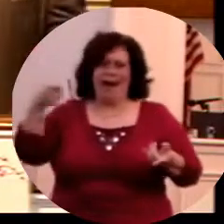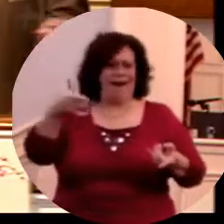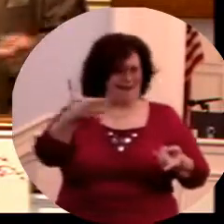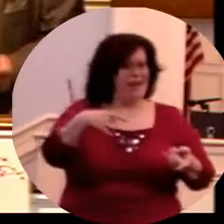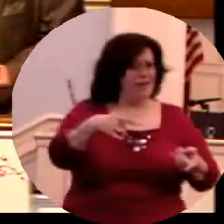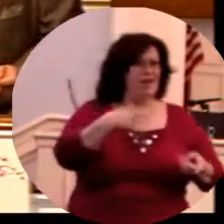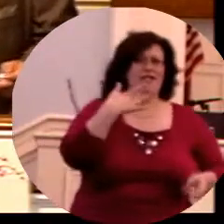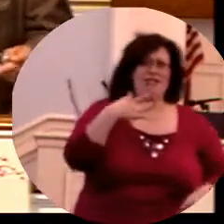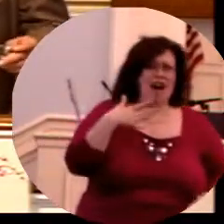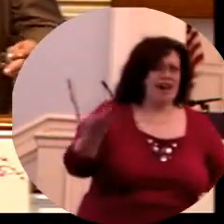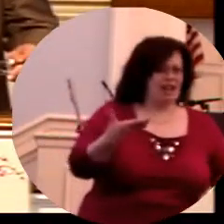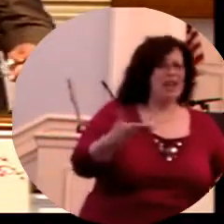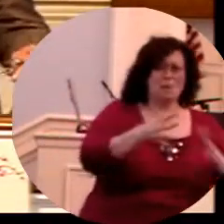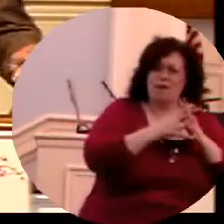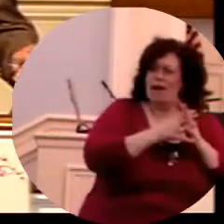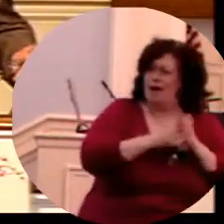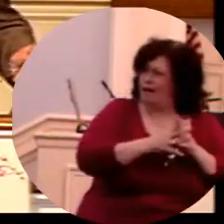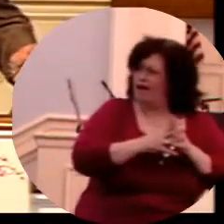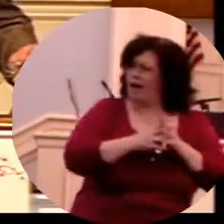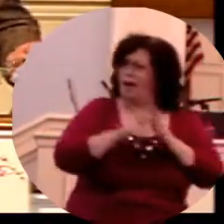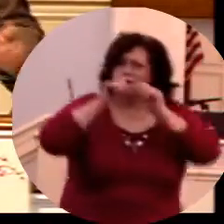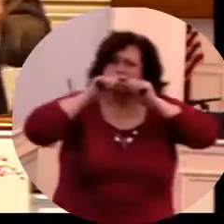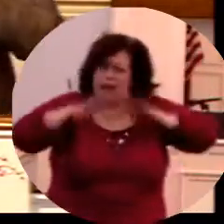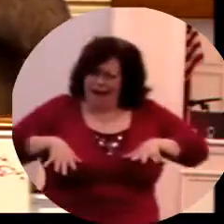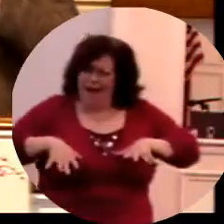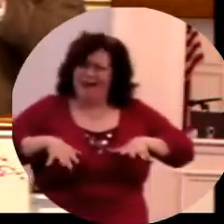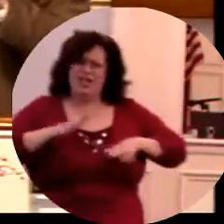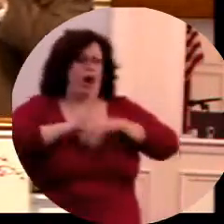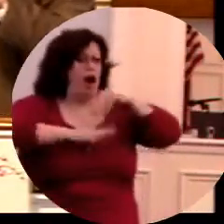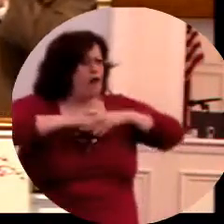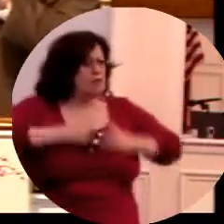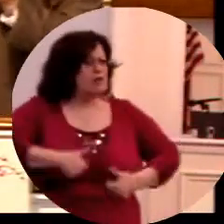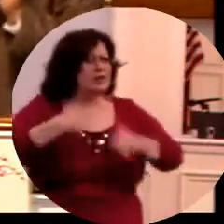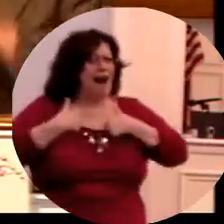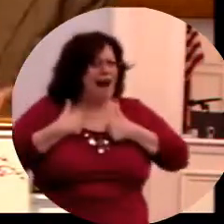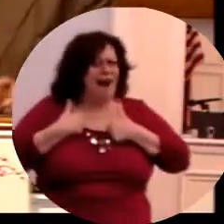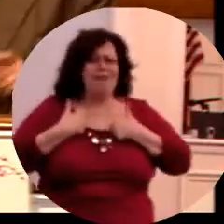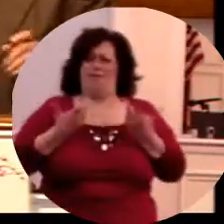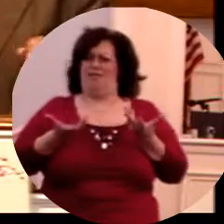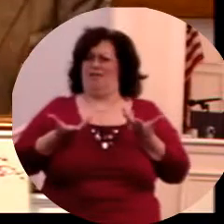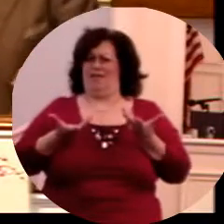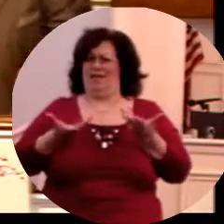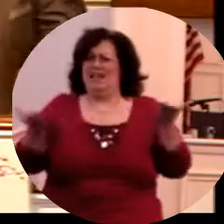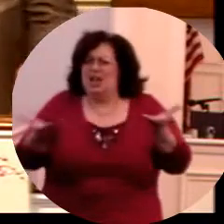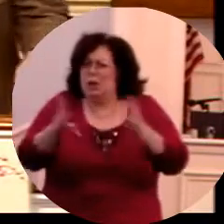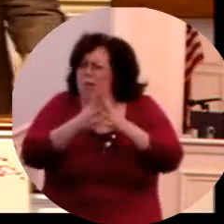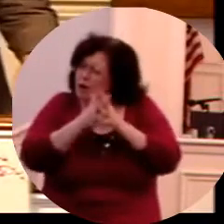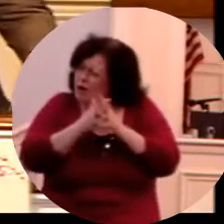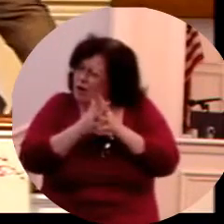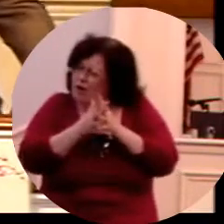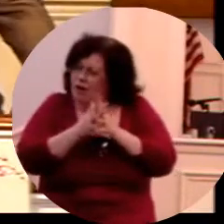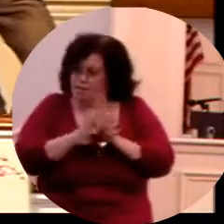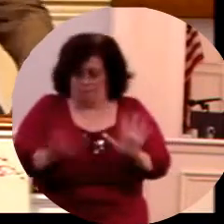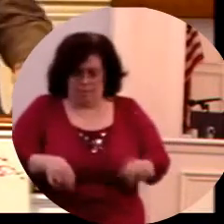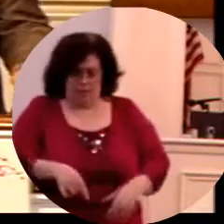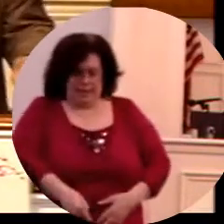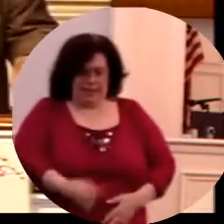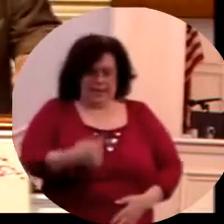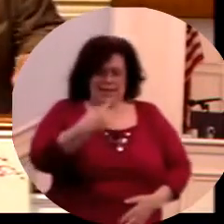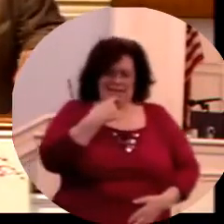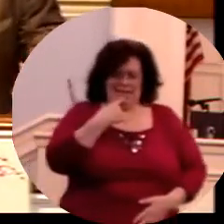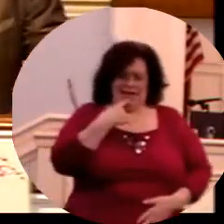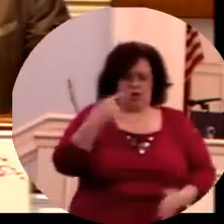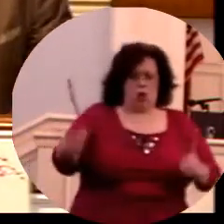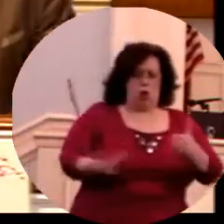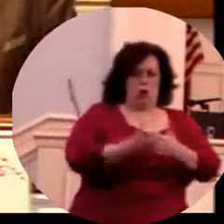have been very prospered in America, but notice, please, that verse 8 said, now there arose